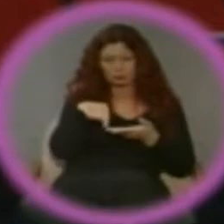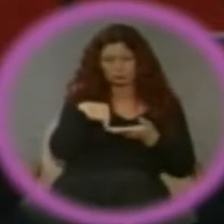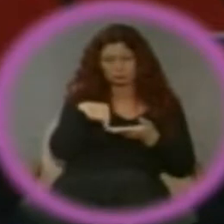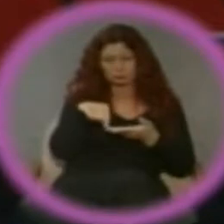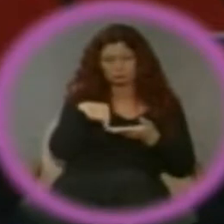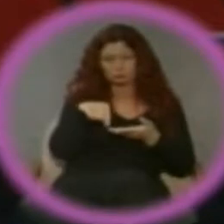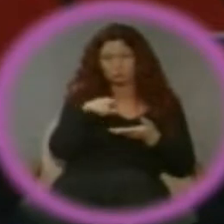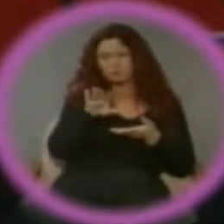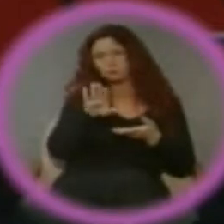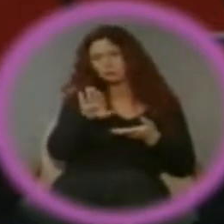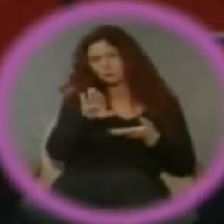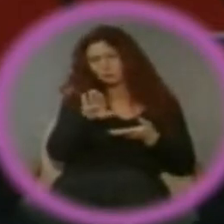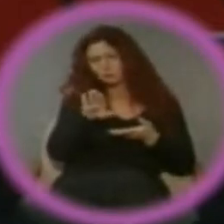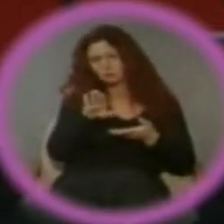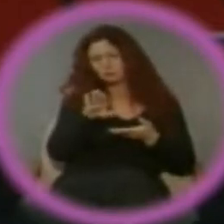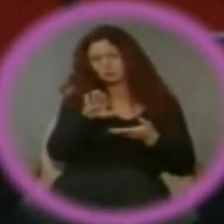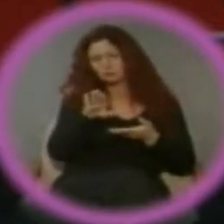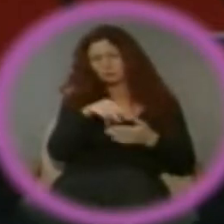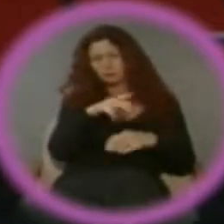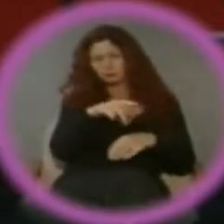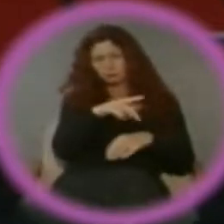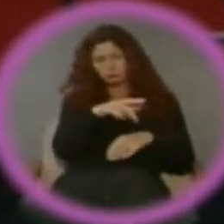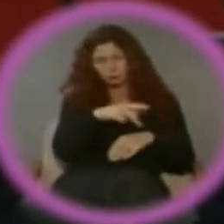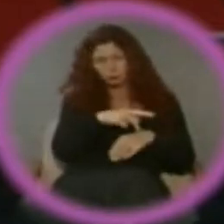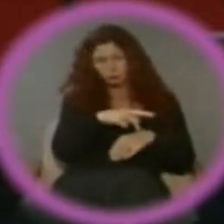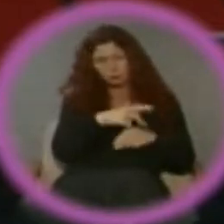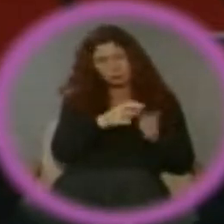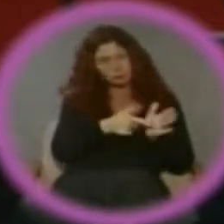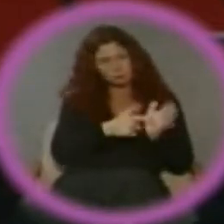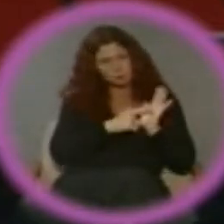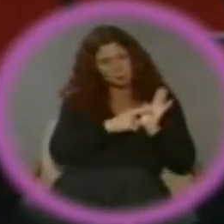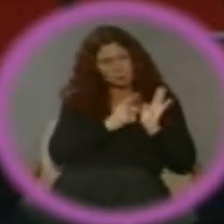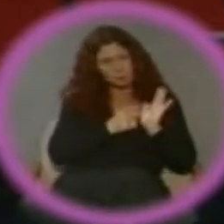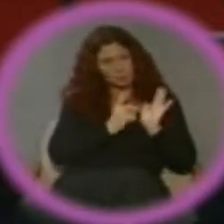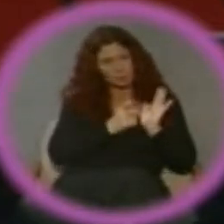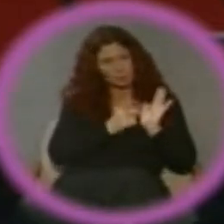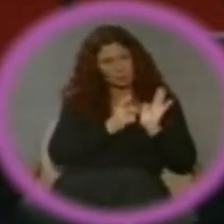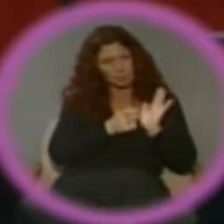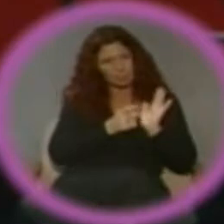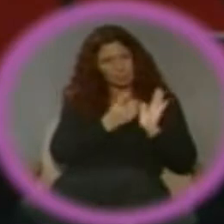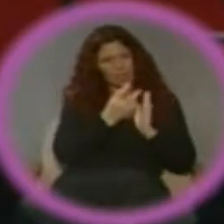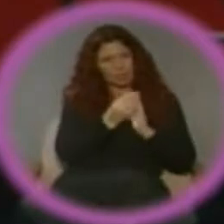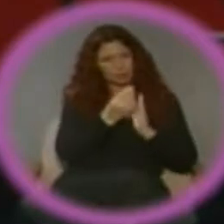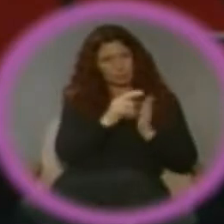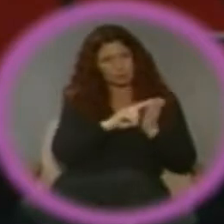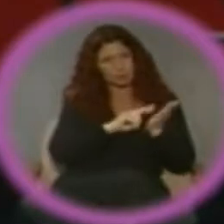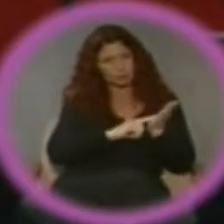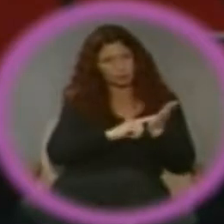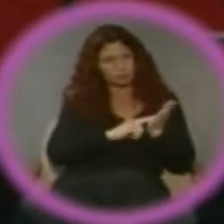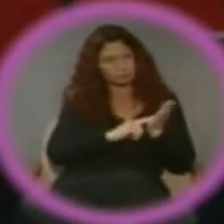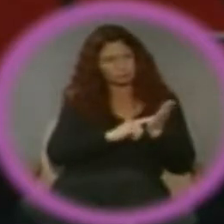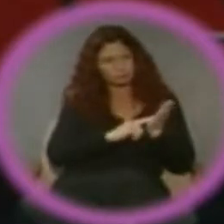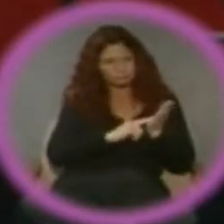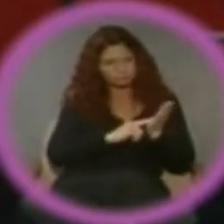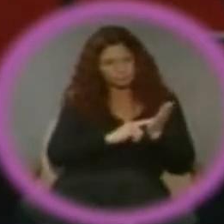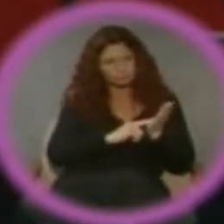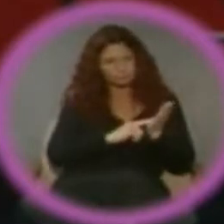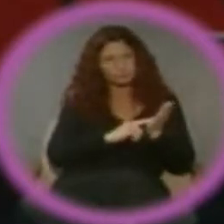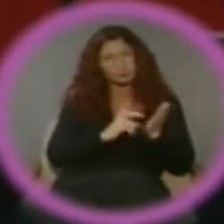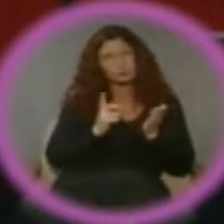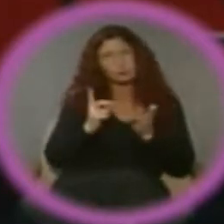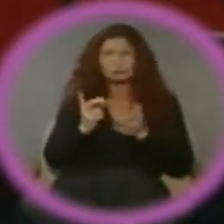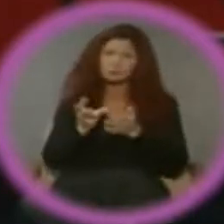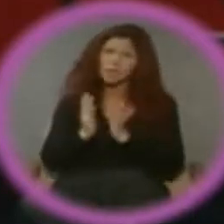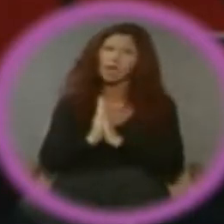although my principal would never require that I do anything outside of my contract, I have it doesn't mean that she doesn't ask.